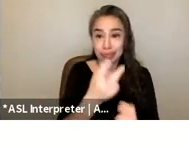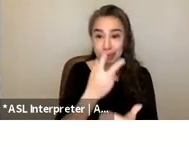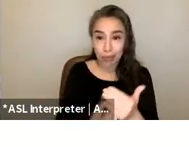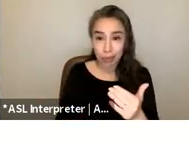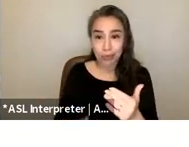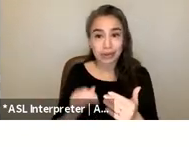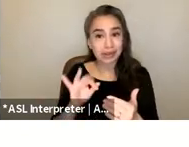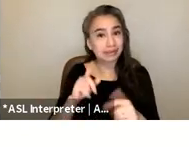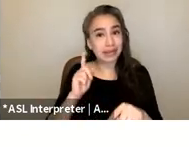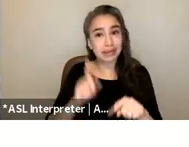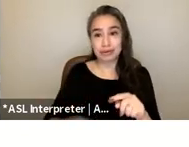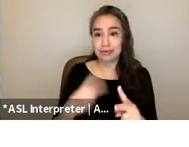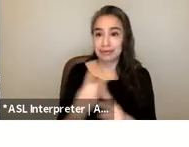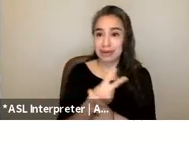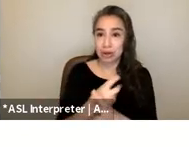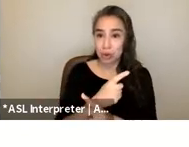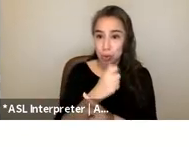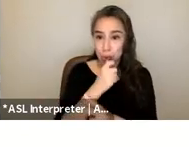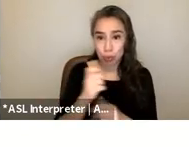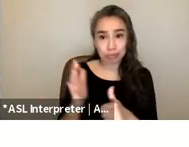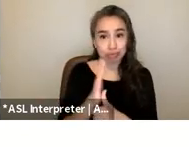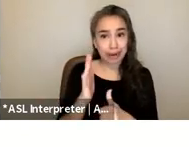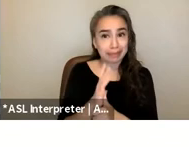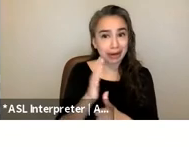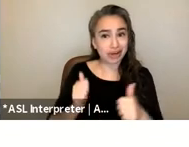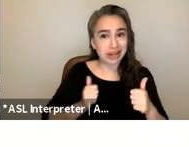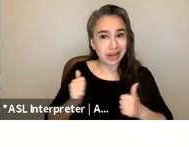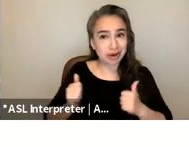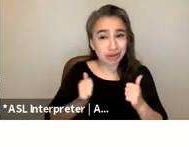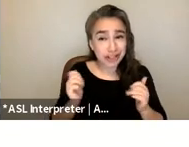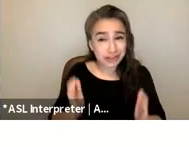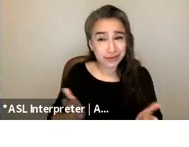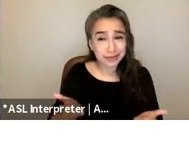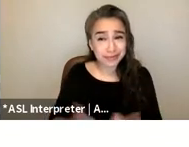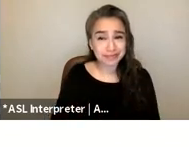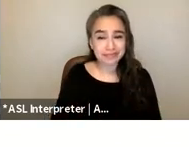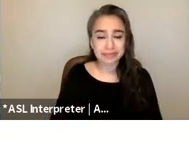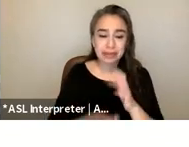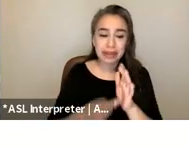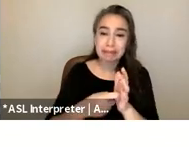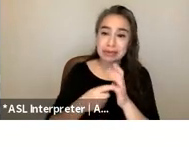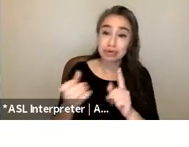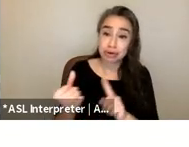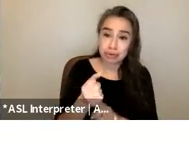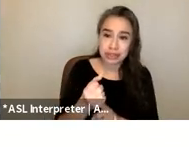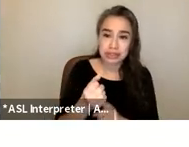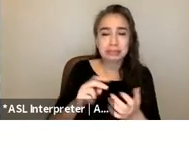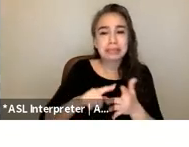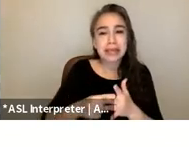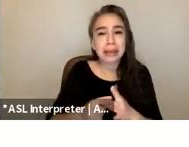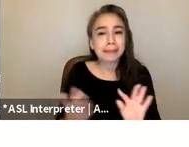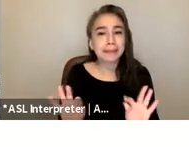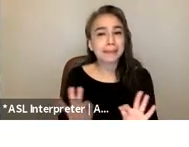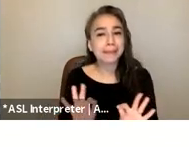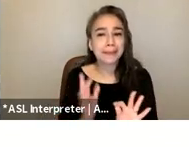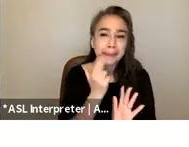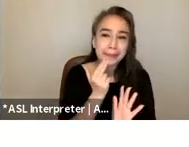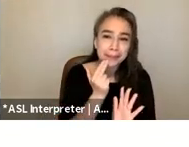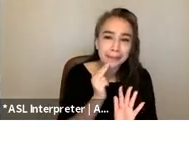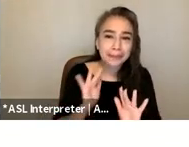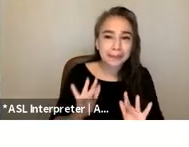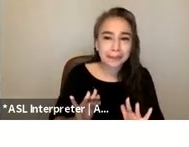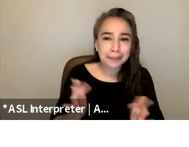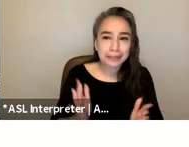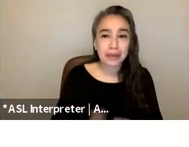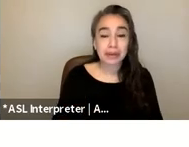who the primary aggressor was right mandatory arrests of course began innocuously enough they were created in